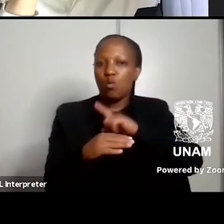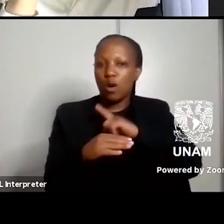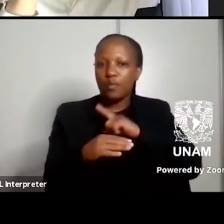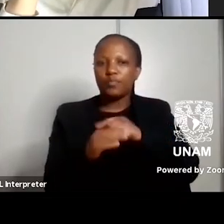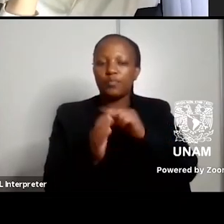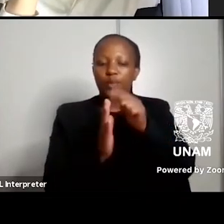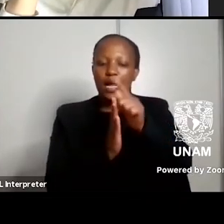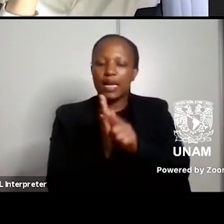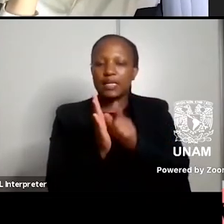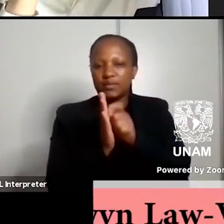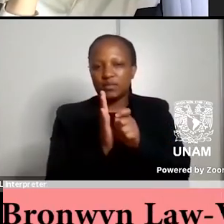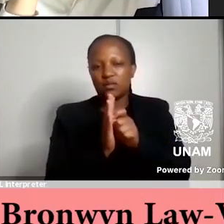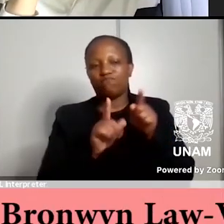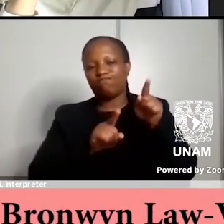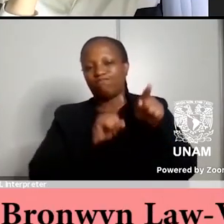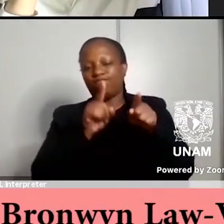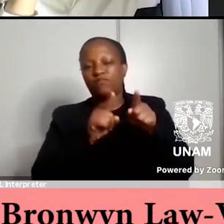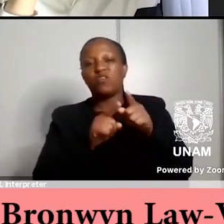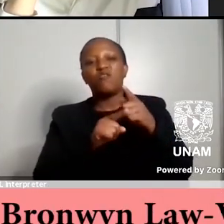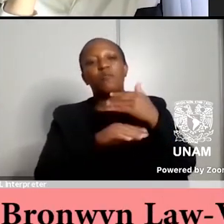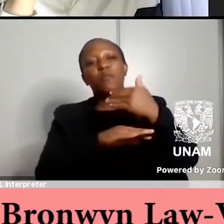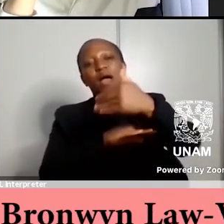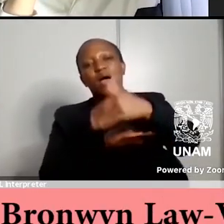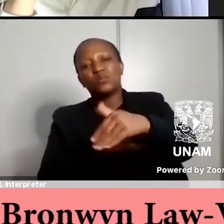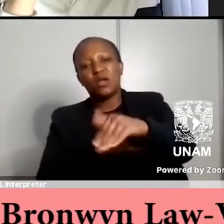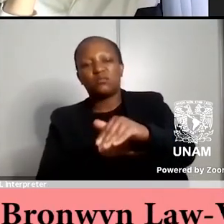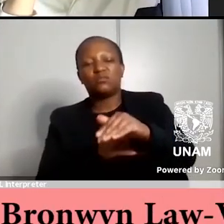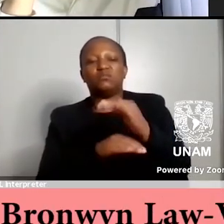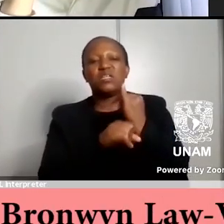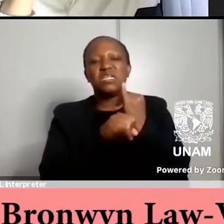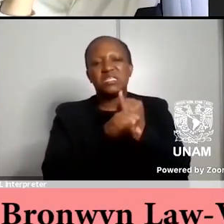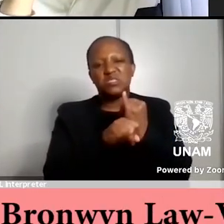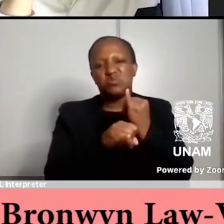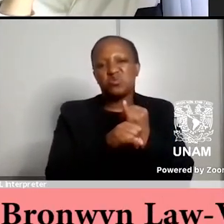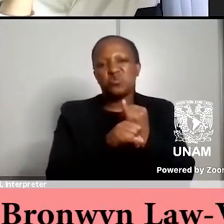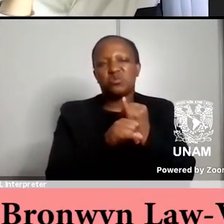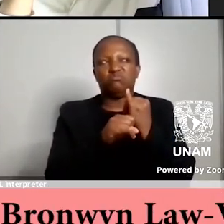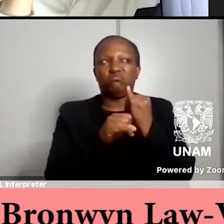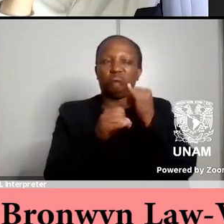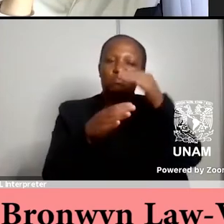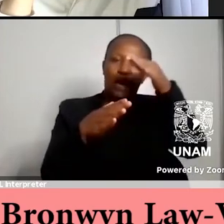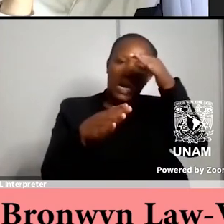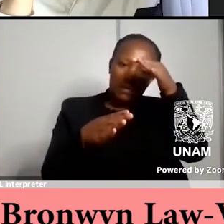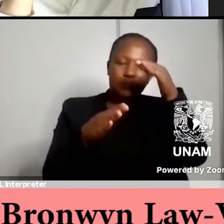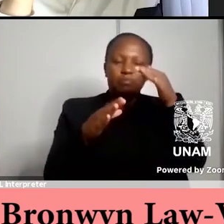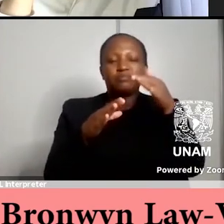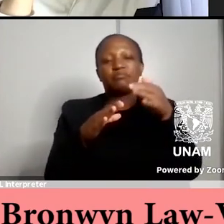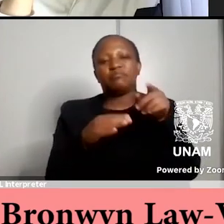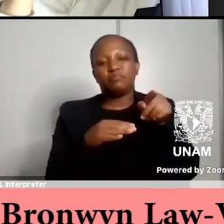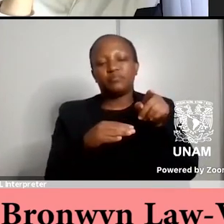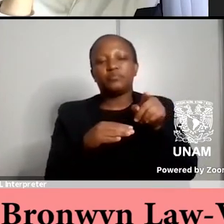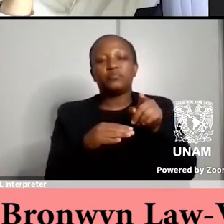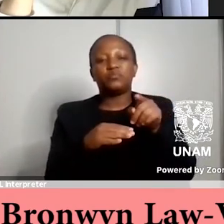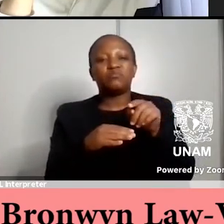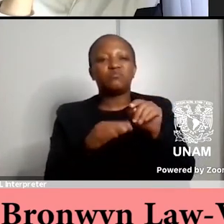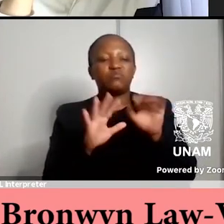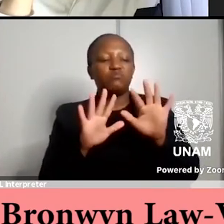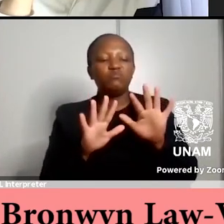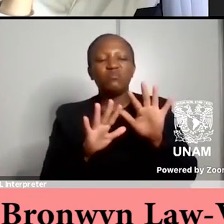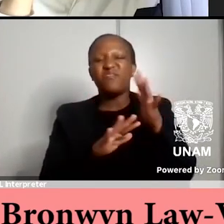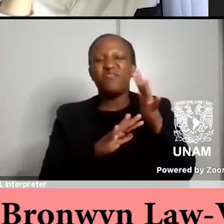criticism outside of the academy in South Africa and what's happened in the last 10 to 15 years is a is a real